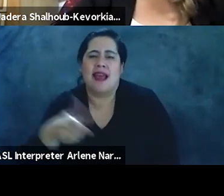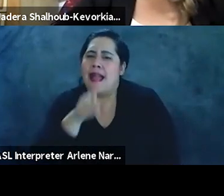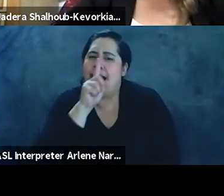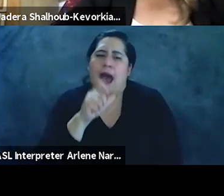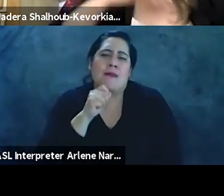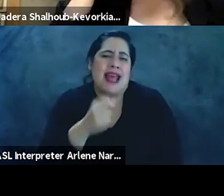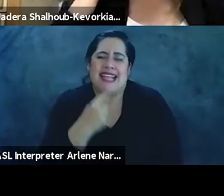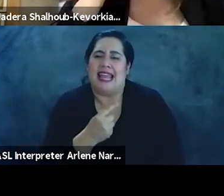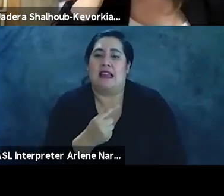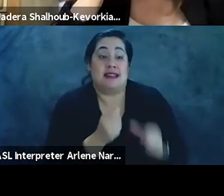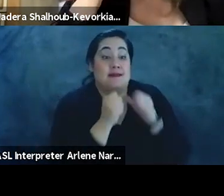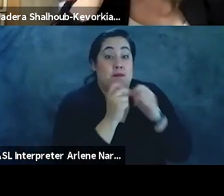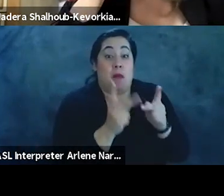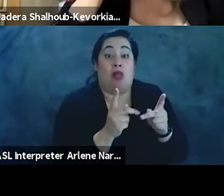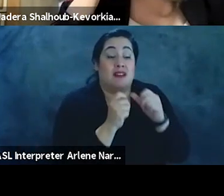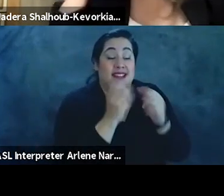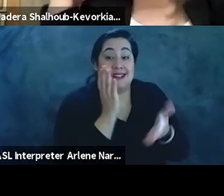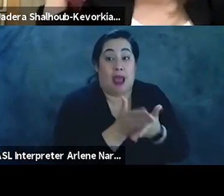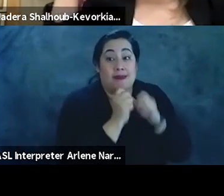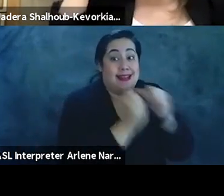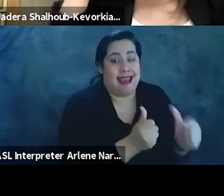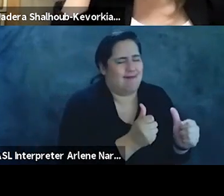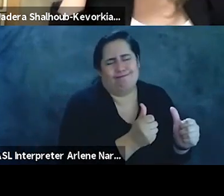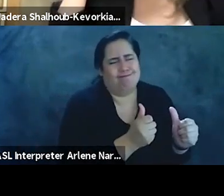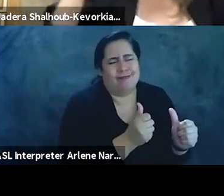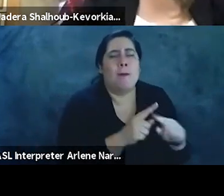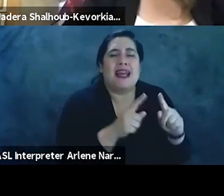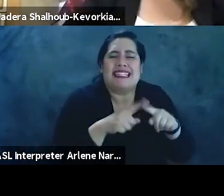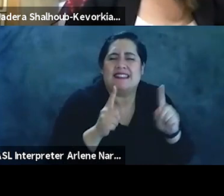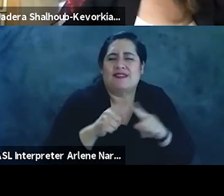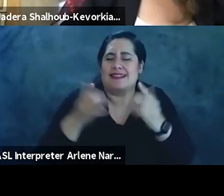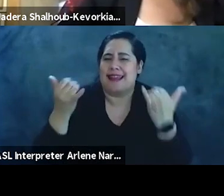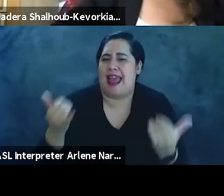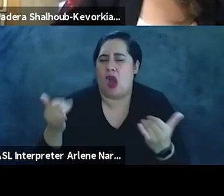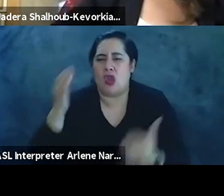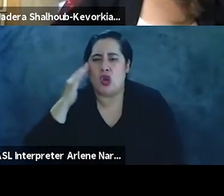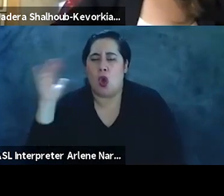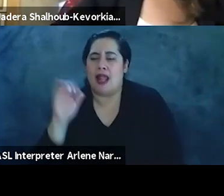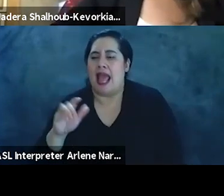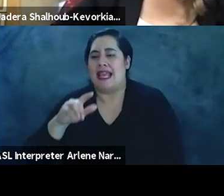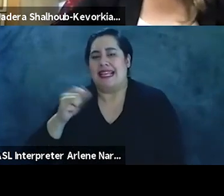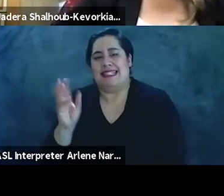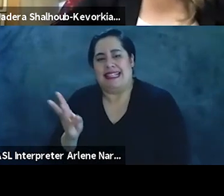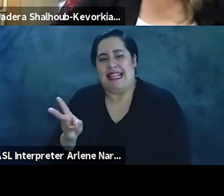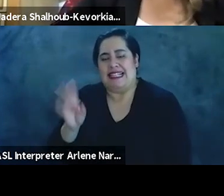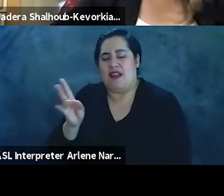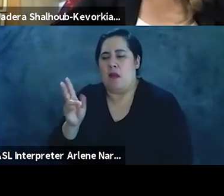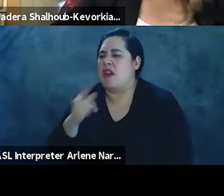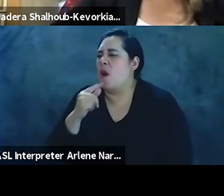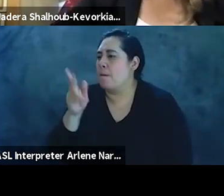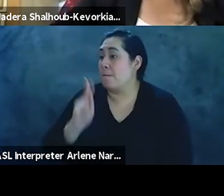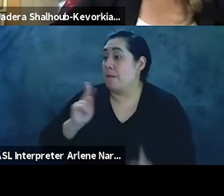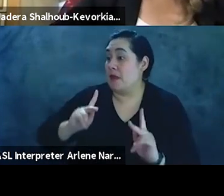completely disappeared. I just think we have these different trends. You know, a kind of labor Zionist in the sixties and seventies would have said, no, no, no, we never